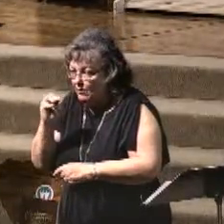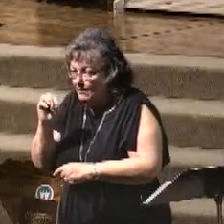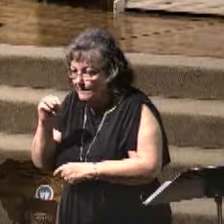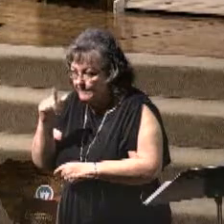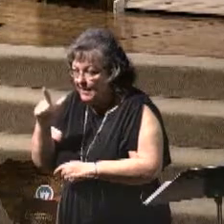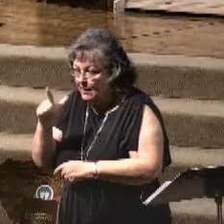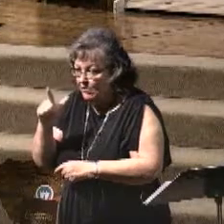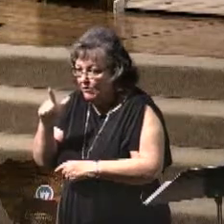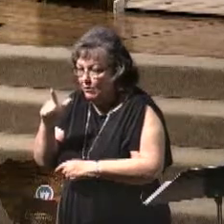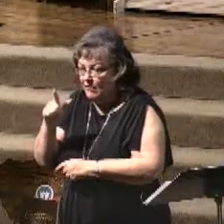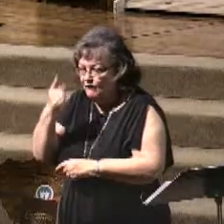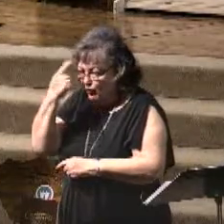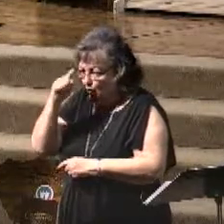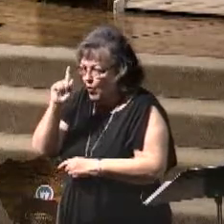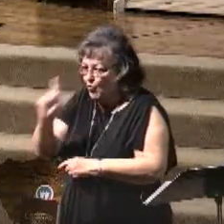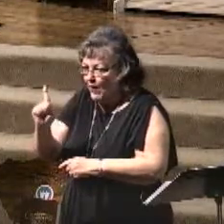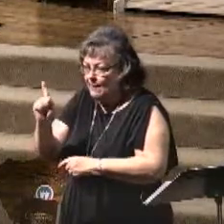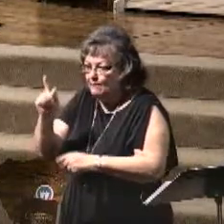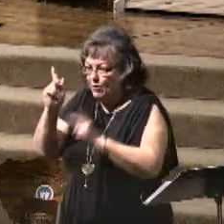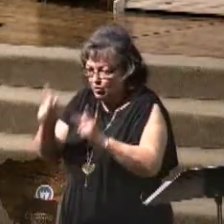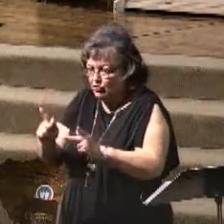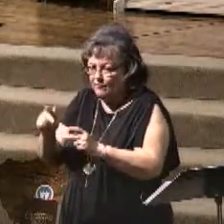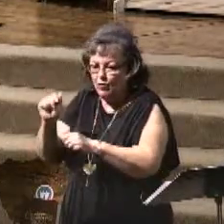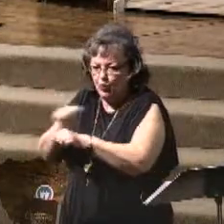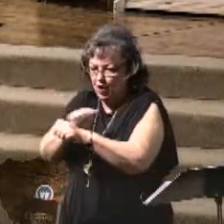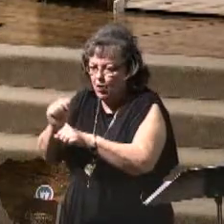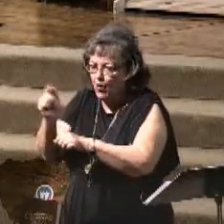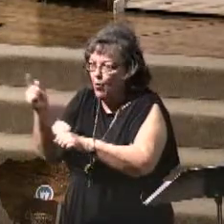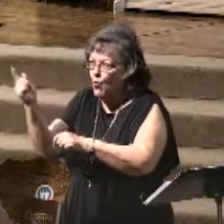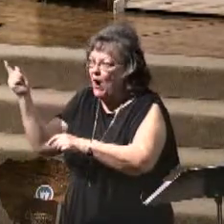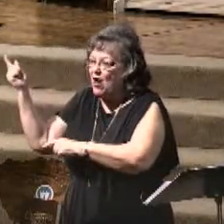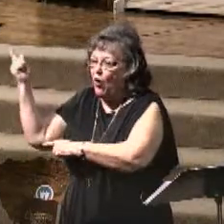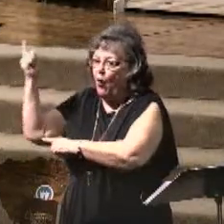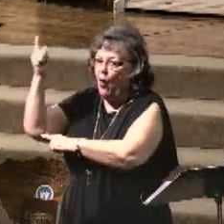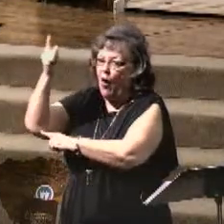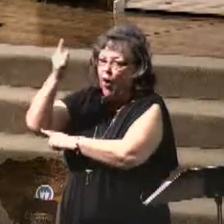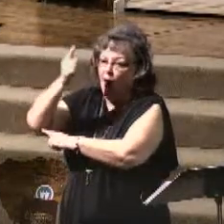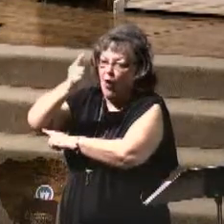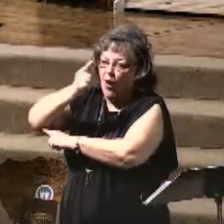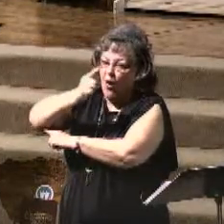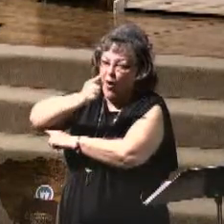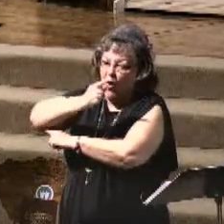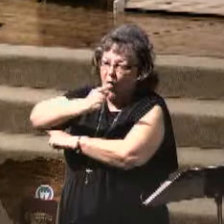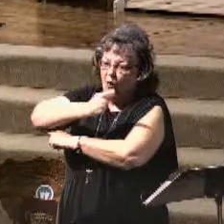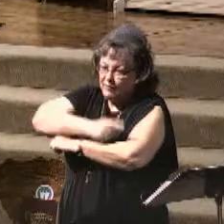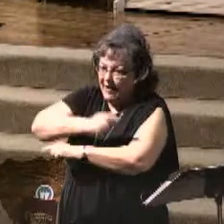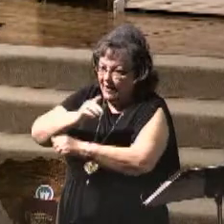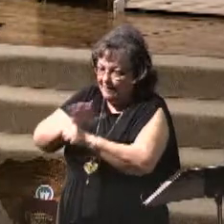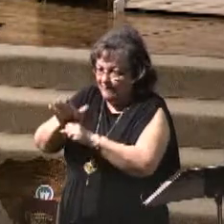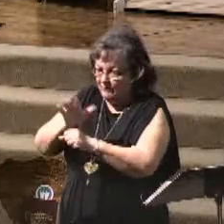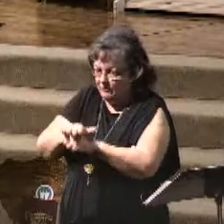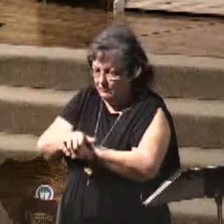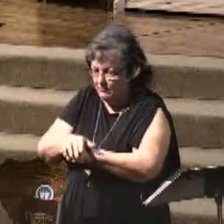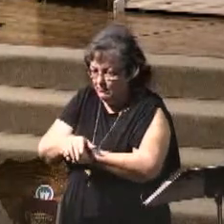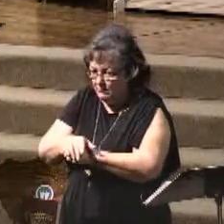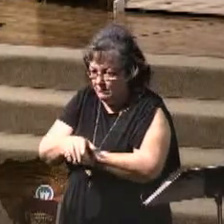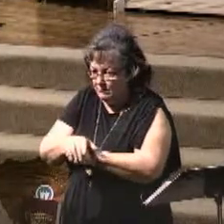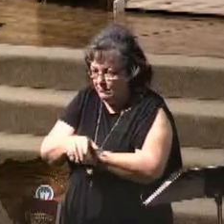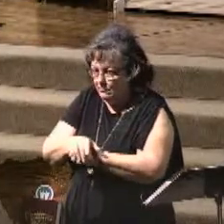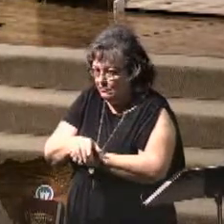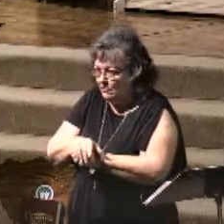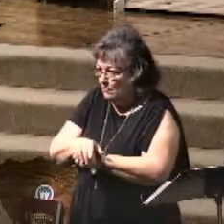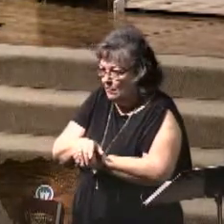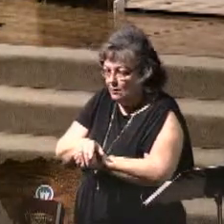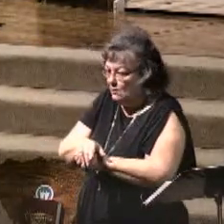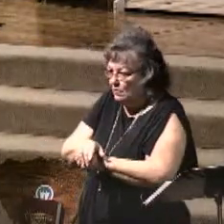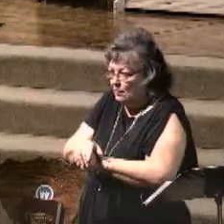And this thought of the measure of barley has the idea of a quart. And so, you take that and you make